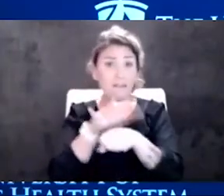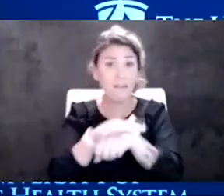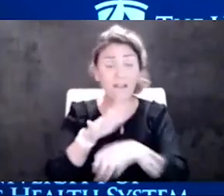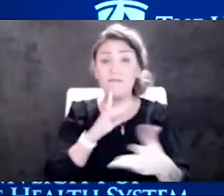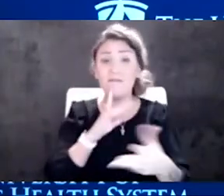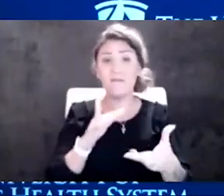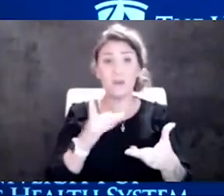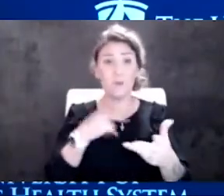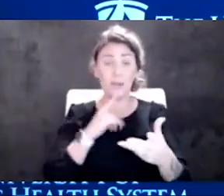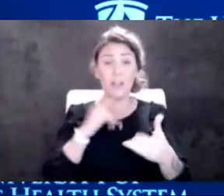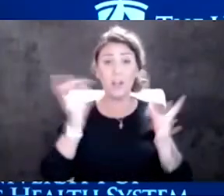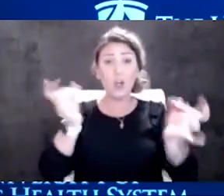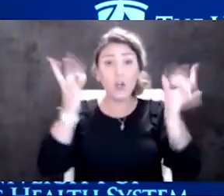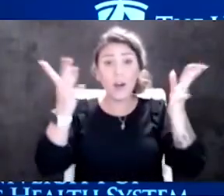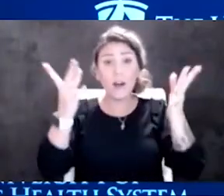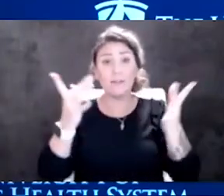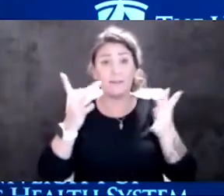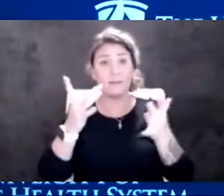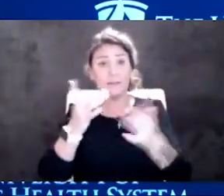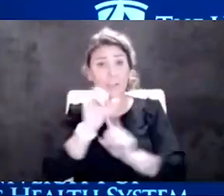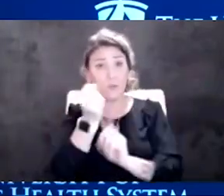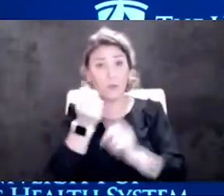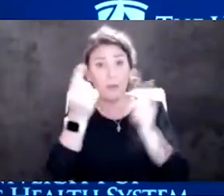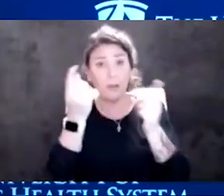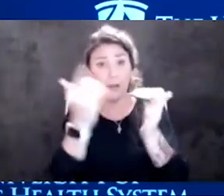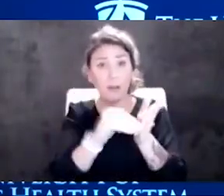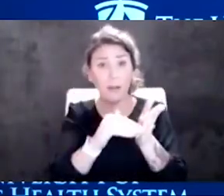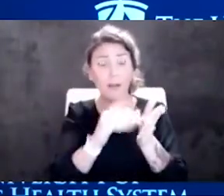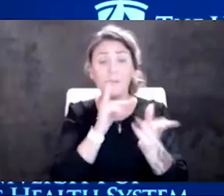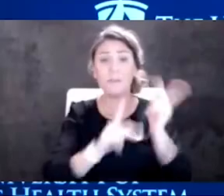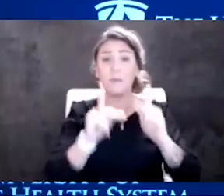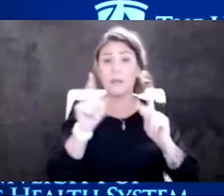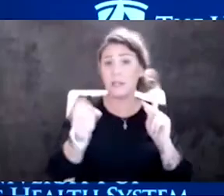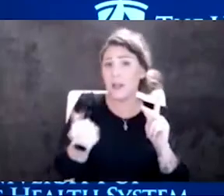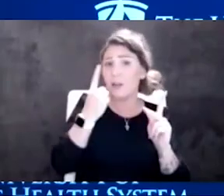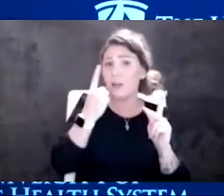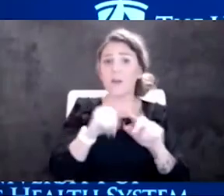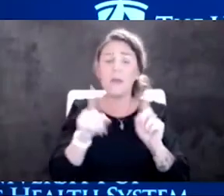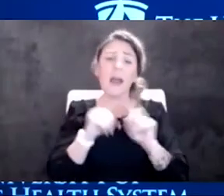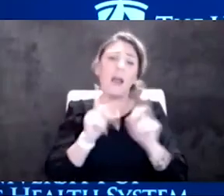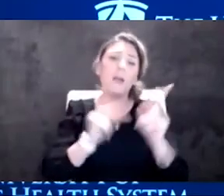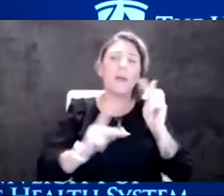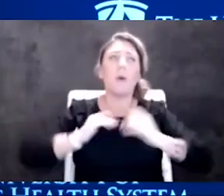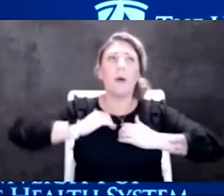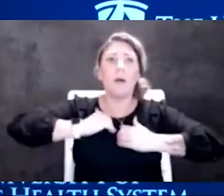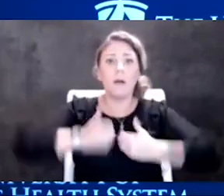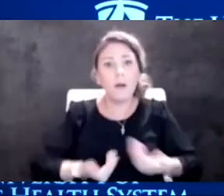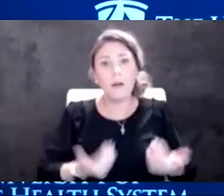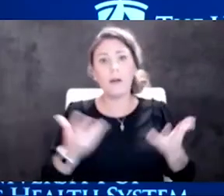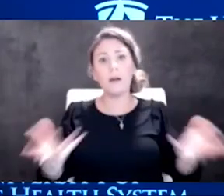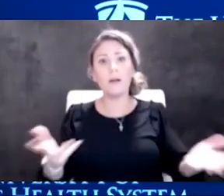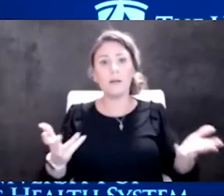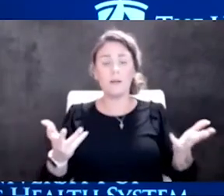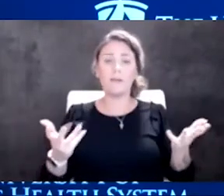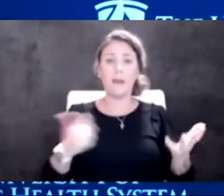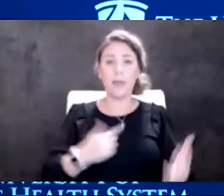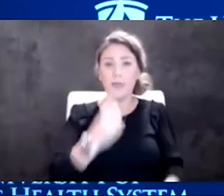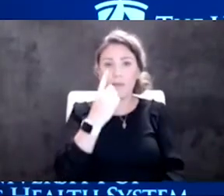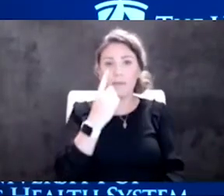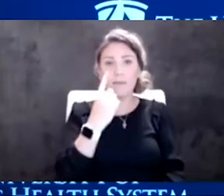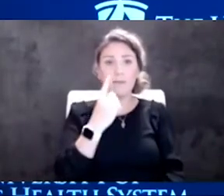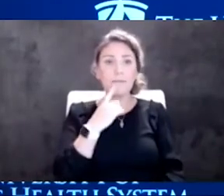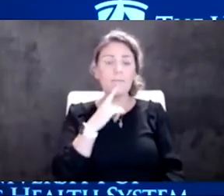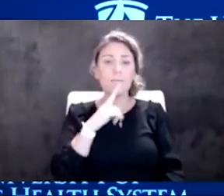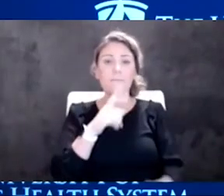stage again. We need folks to understand that. But people are so tired of it that I think the, the compliance rate